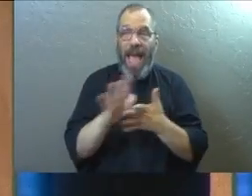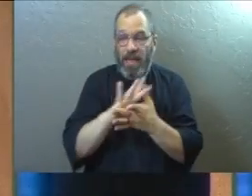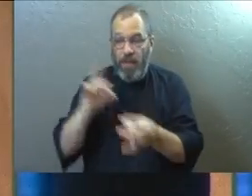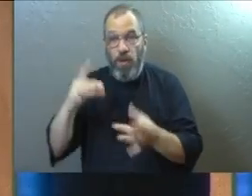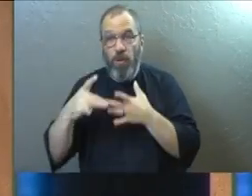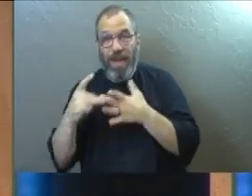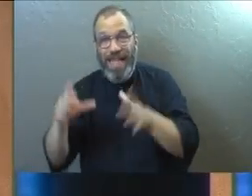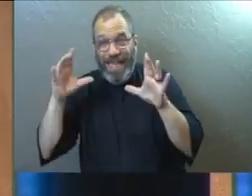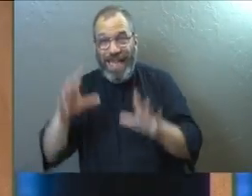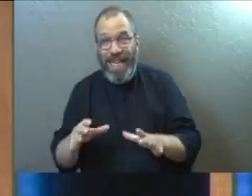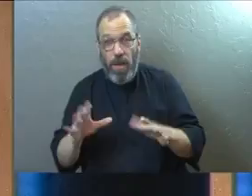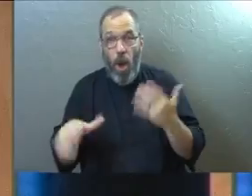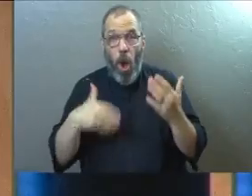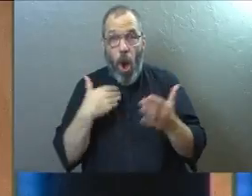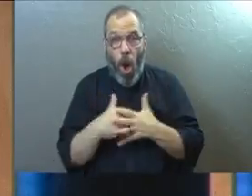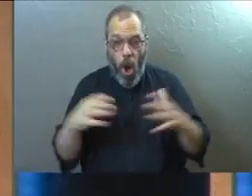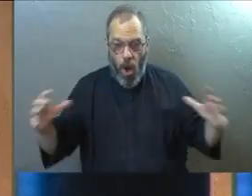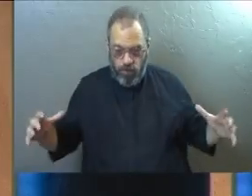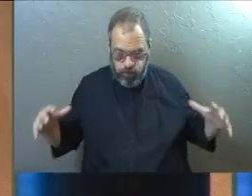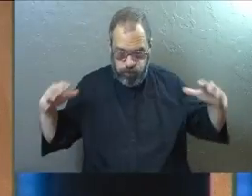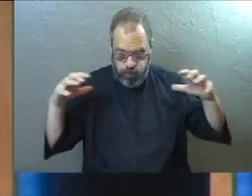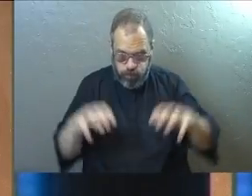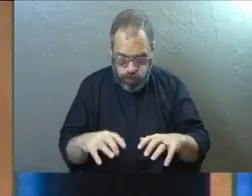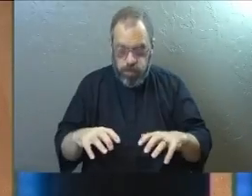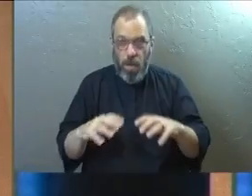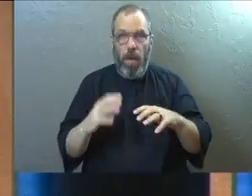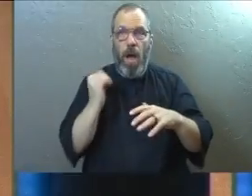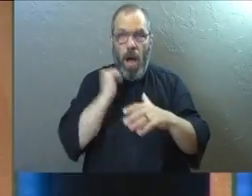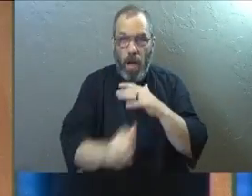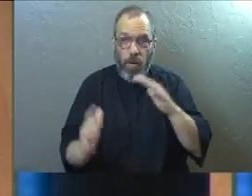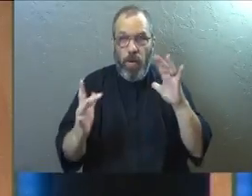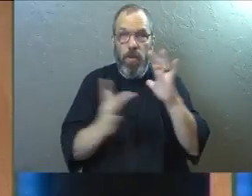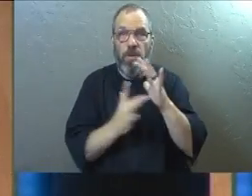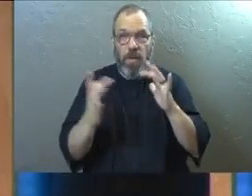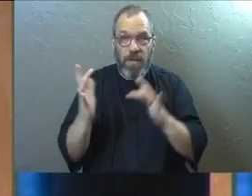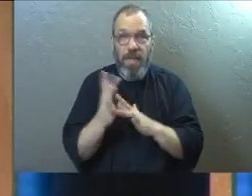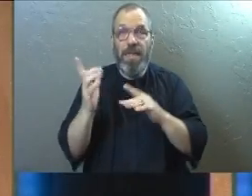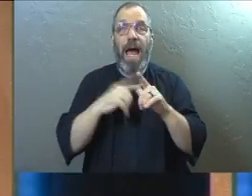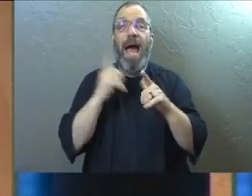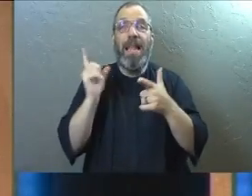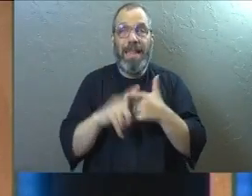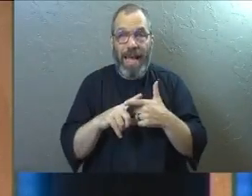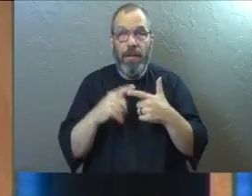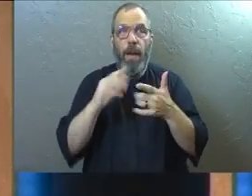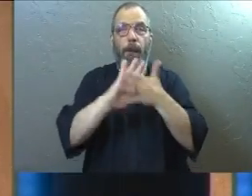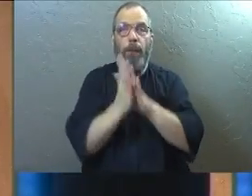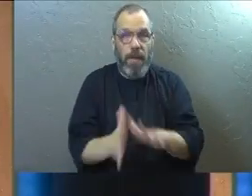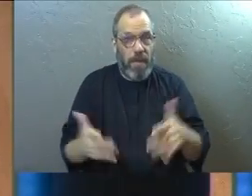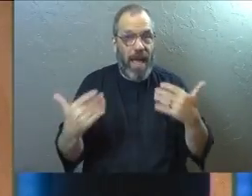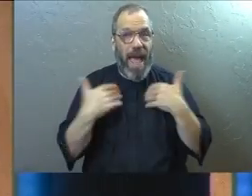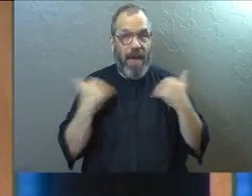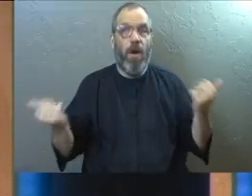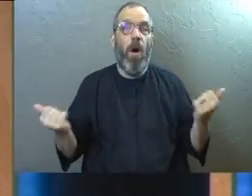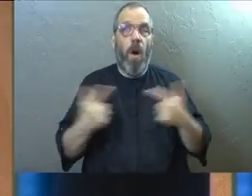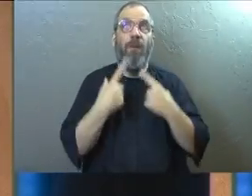spiritual leader will all be brought under Jesus Christ. And then we'll finally have peace.